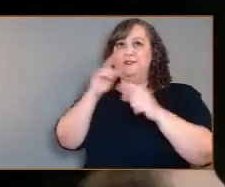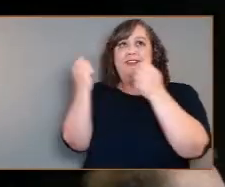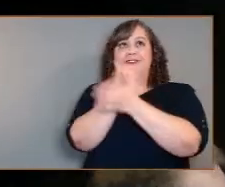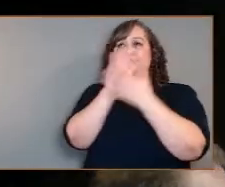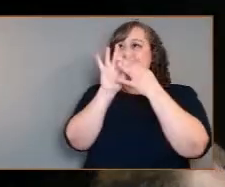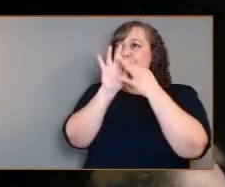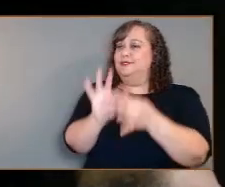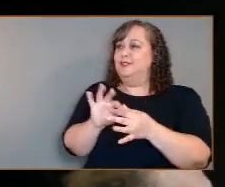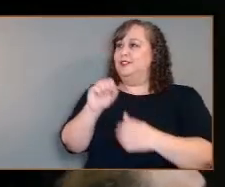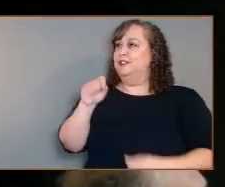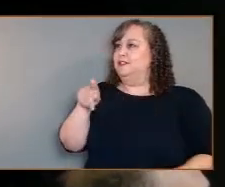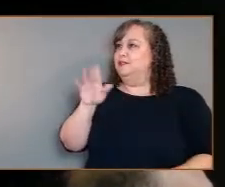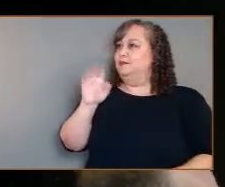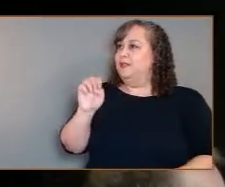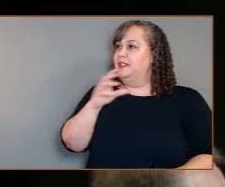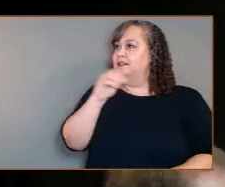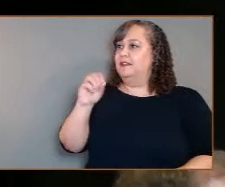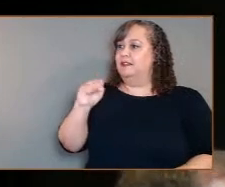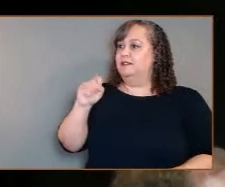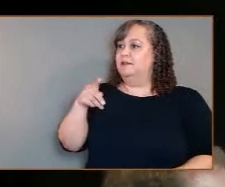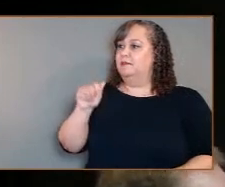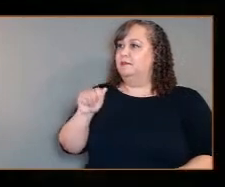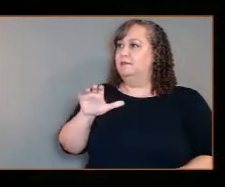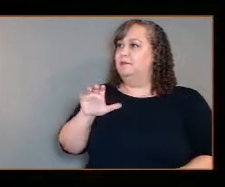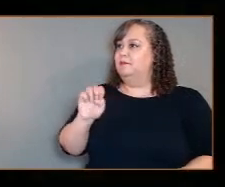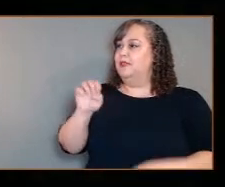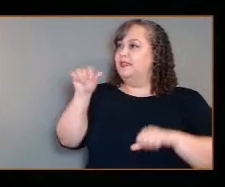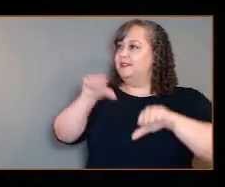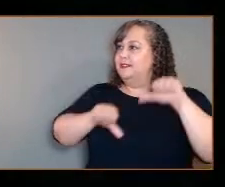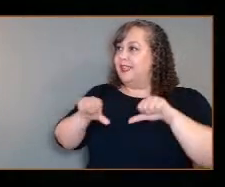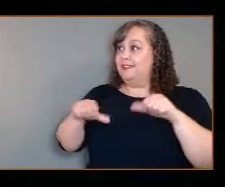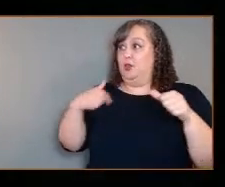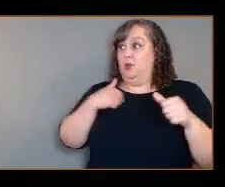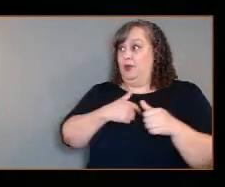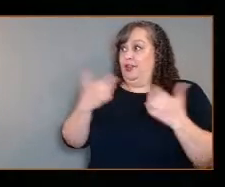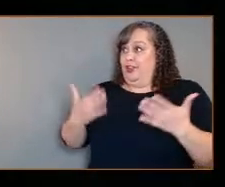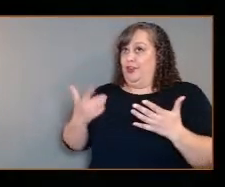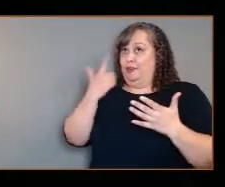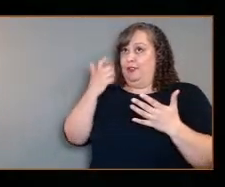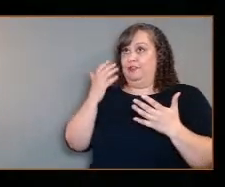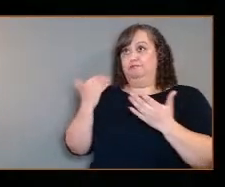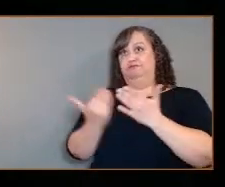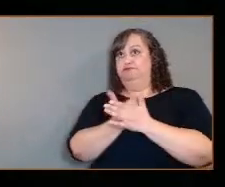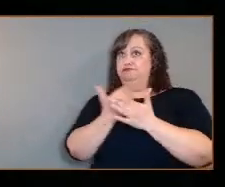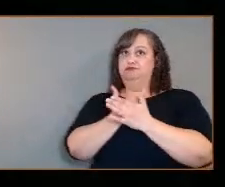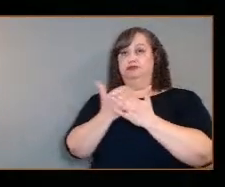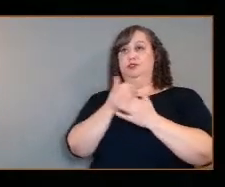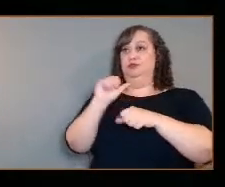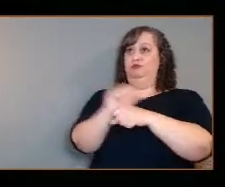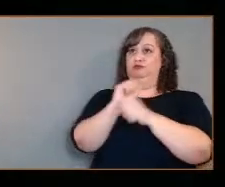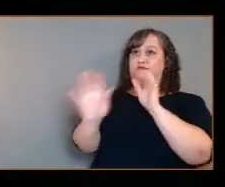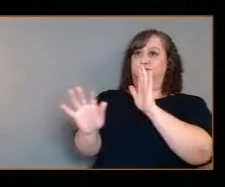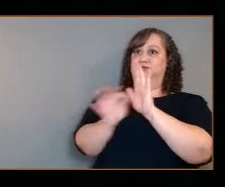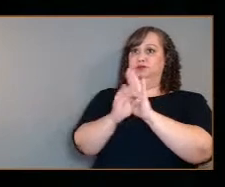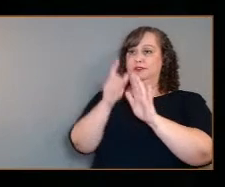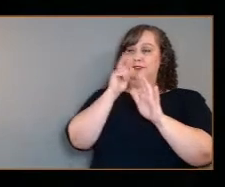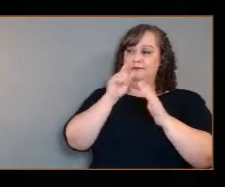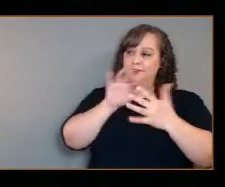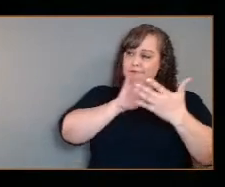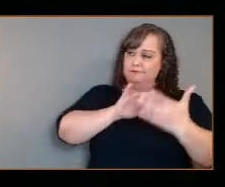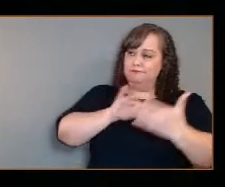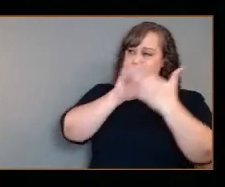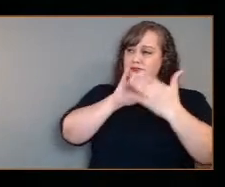of those two discovery missions focused on Venus. Indeed, I'm just honored to be here with such a notable